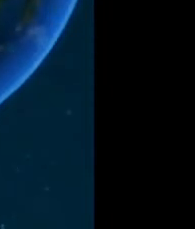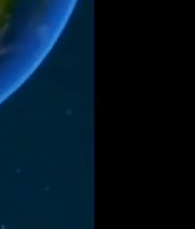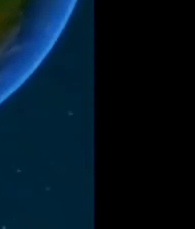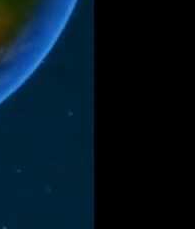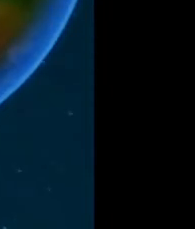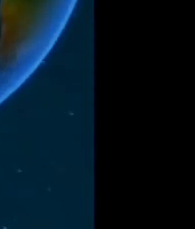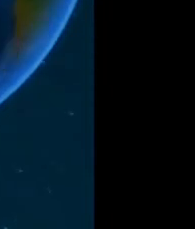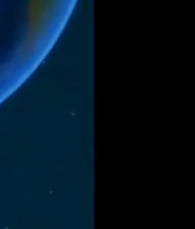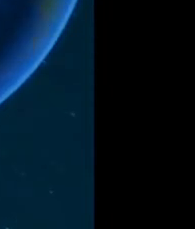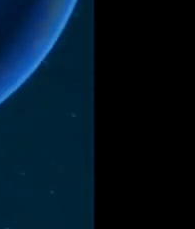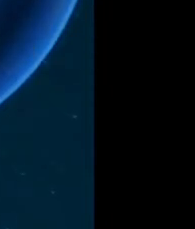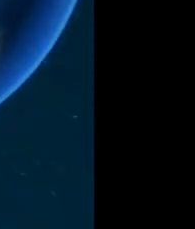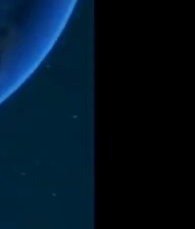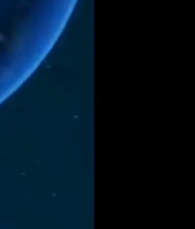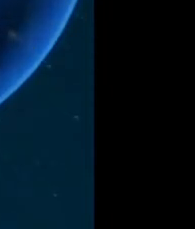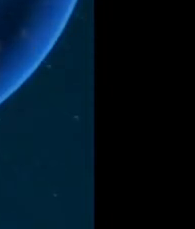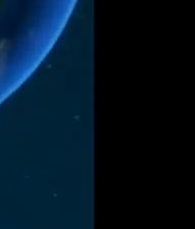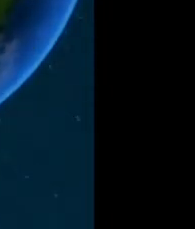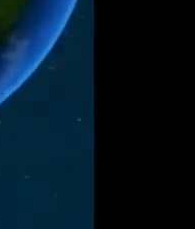Amen.